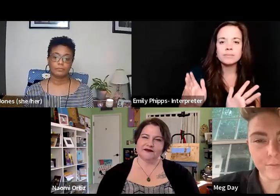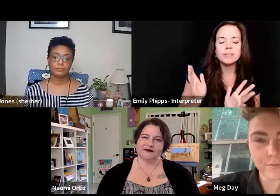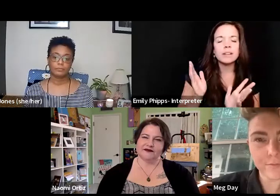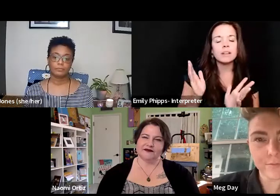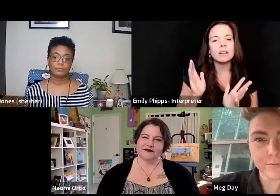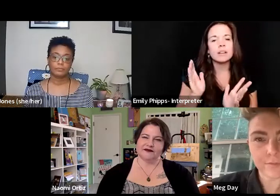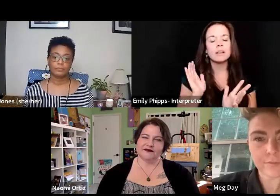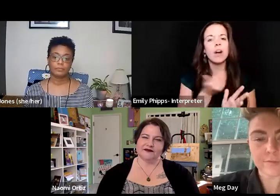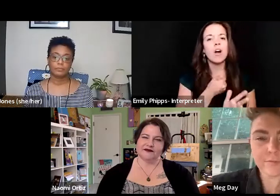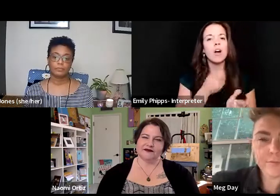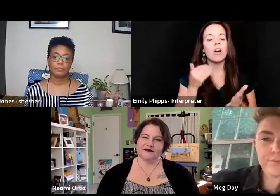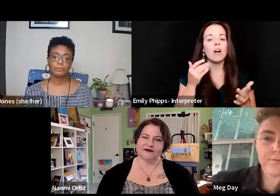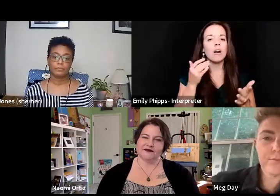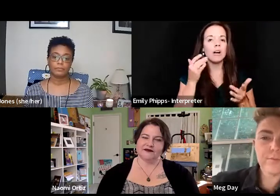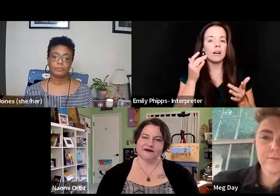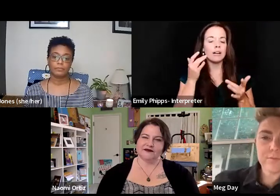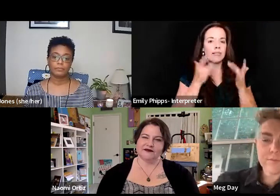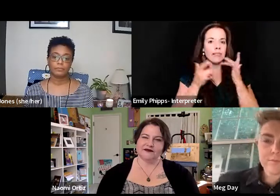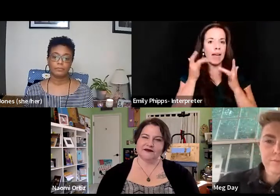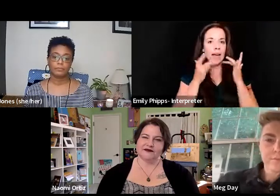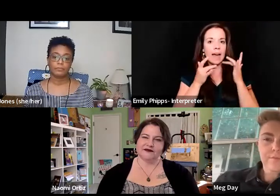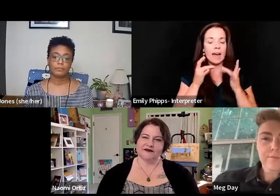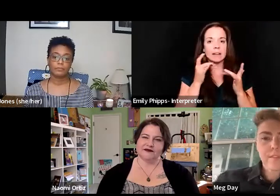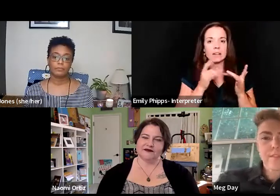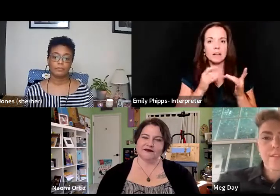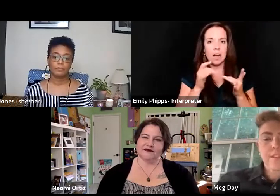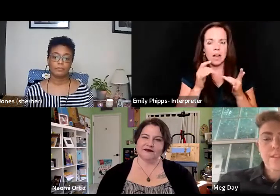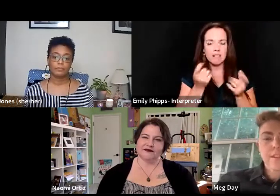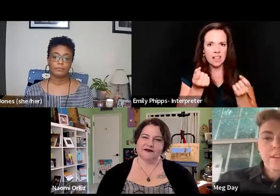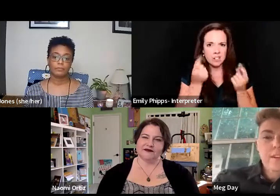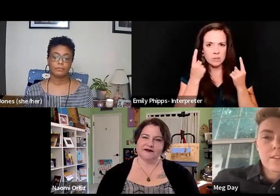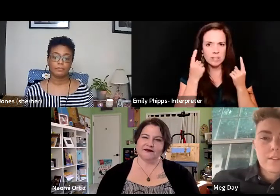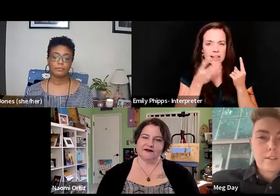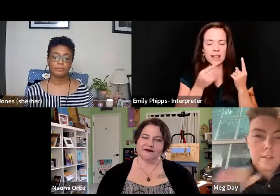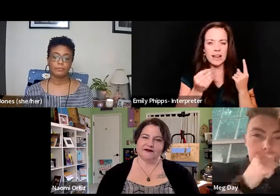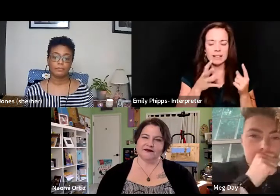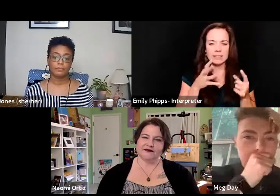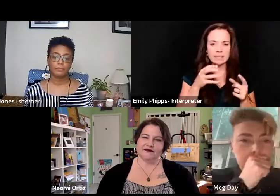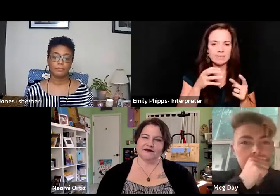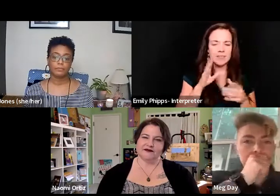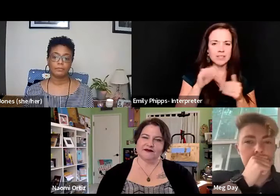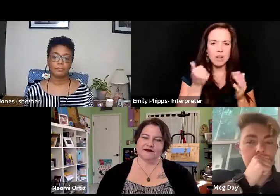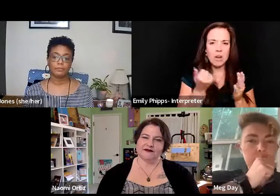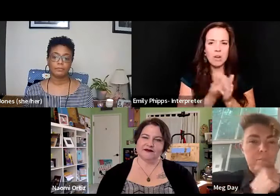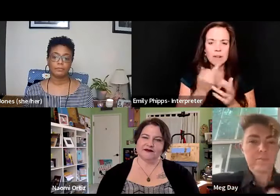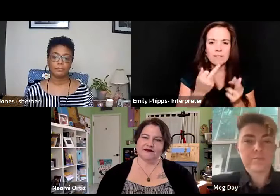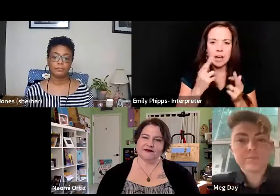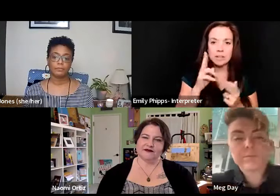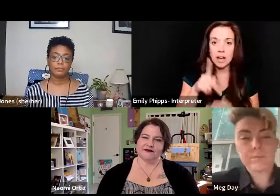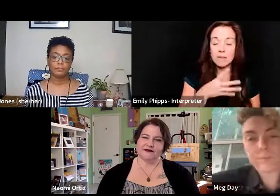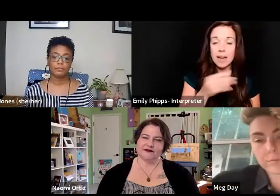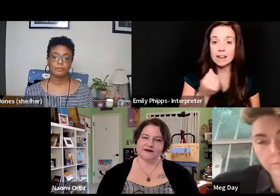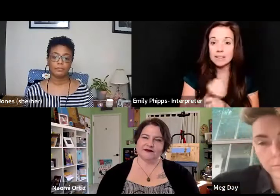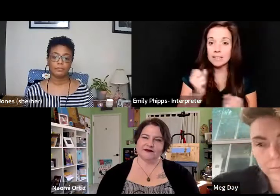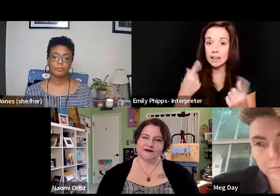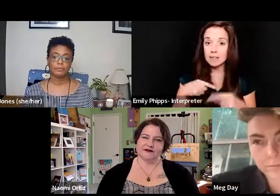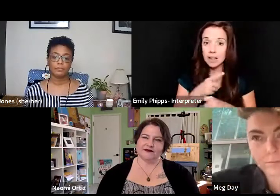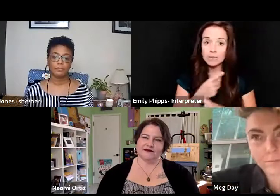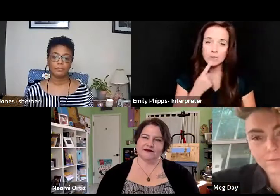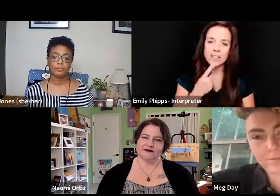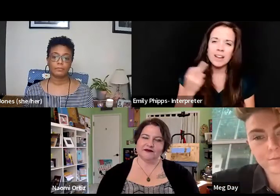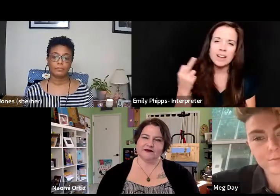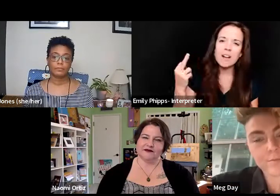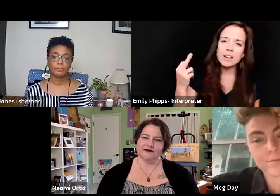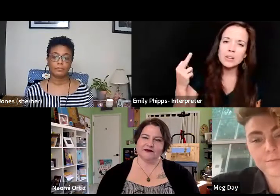legibility, and the complete disinterest of the abled in the hearing has both been fucked up. And it's been what saved us, because we've all been like, fuck you,